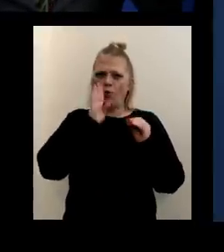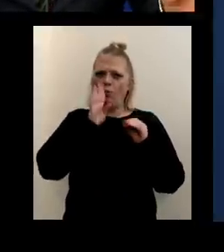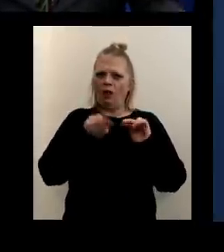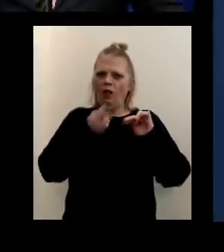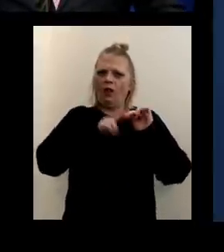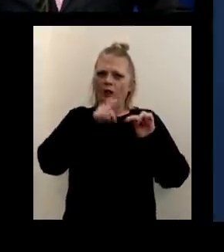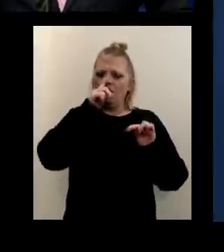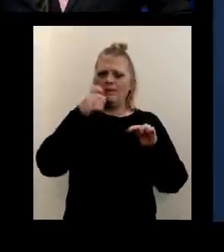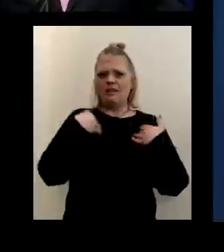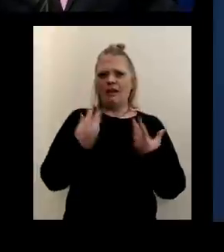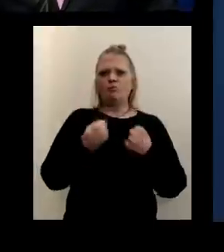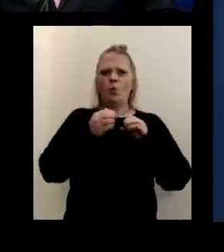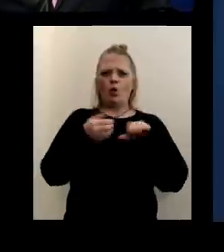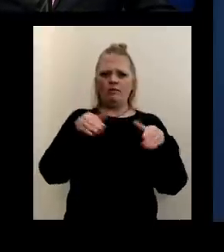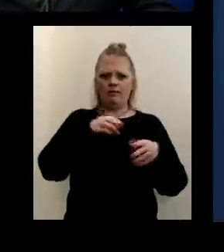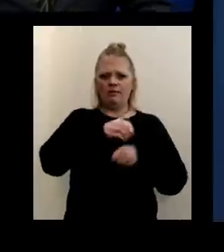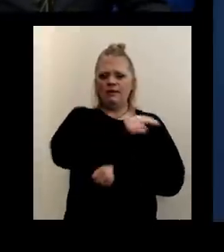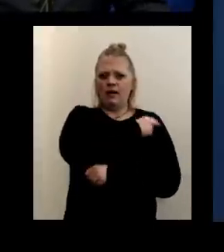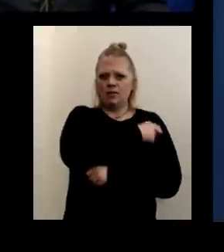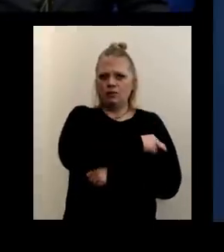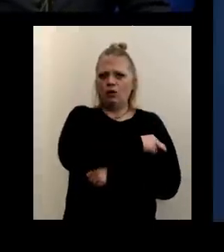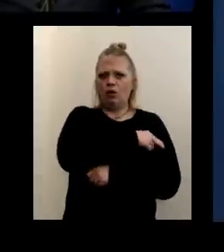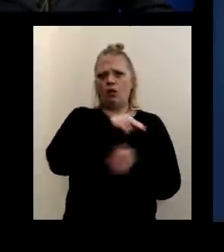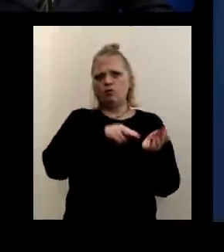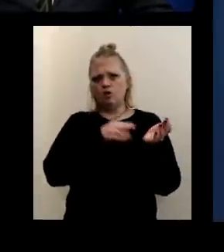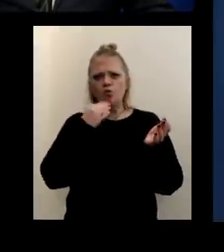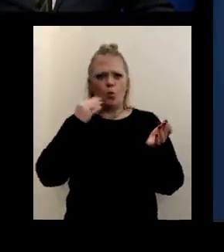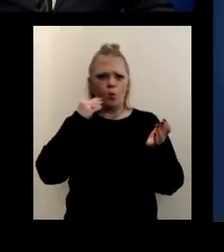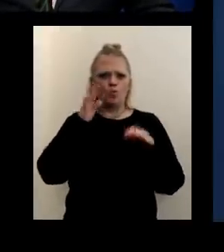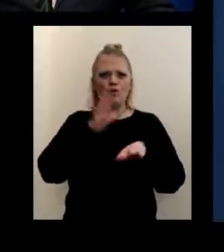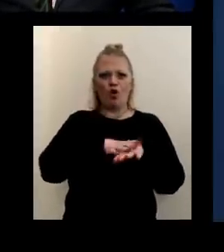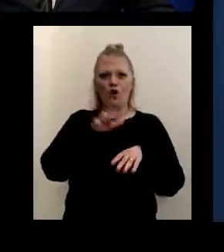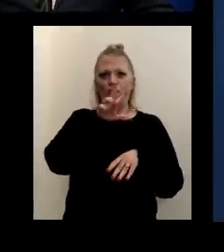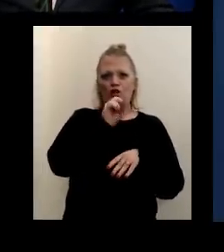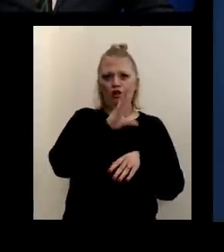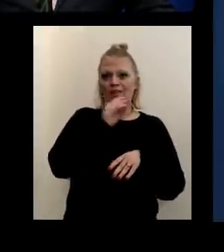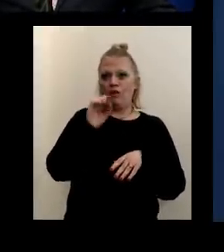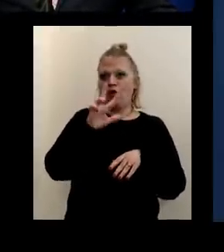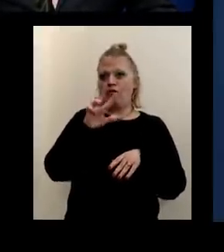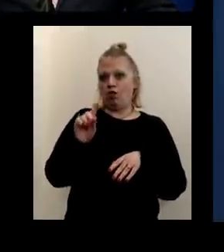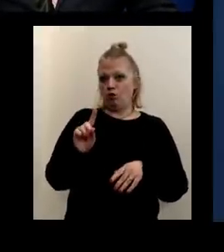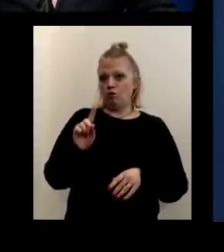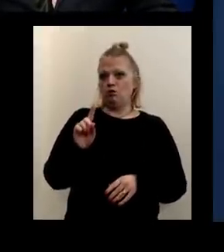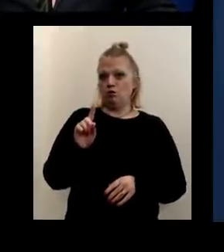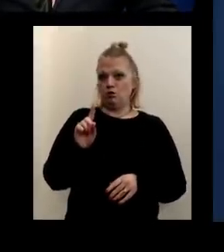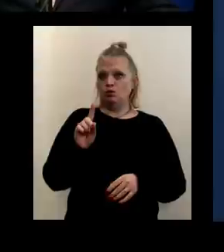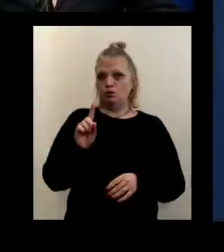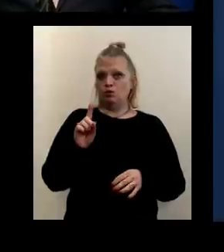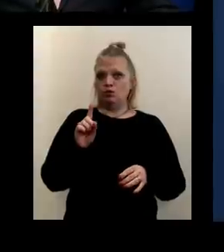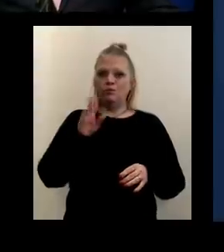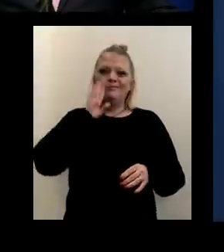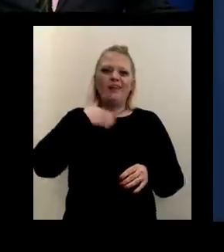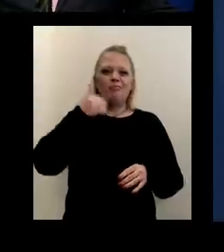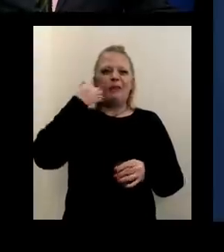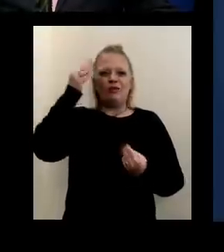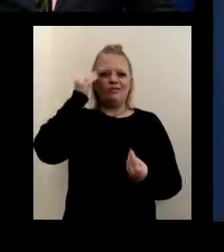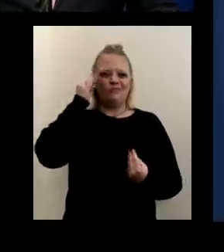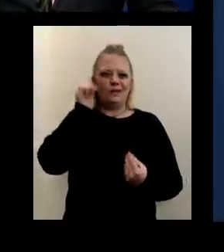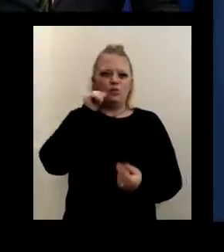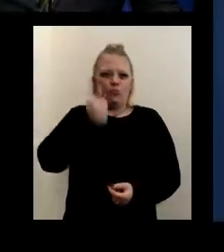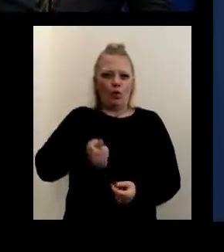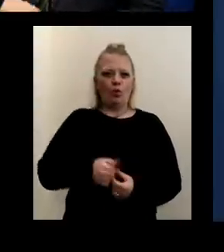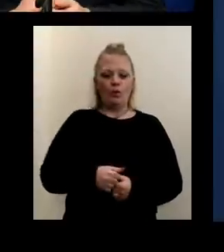because there were additional deaths in hospitals and nursing homes on the 30th and 31st, but we'll have better data set tomorrow.